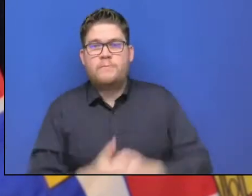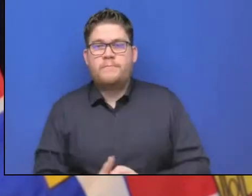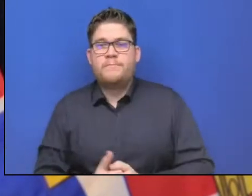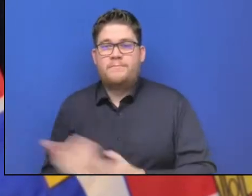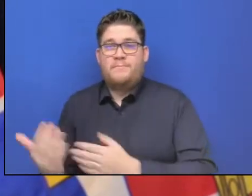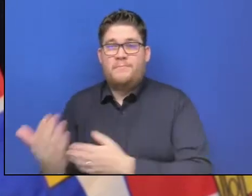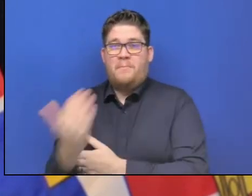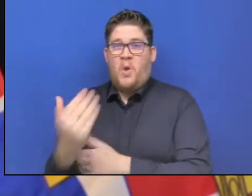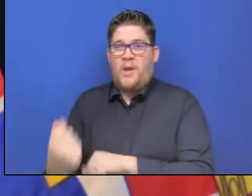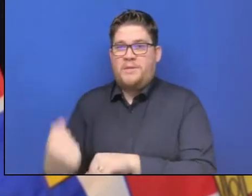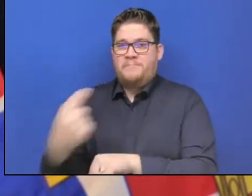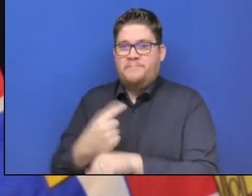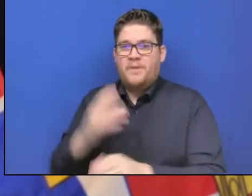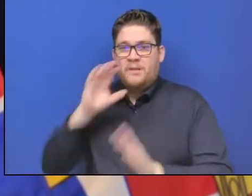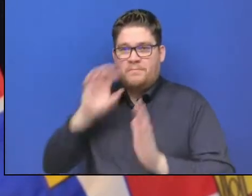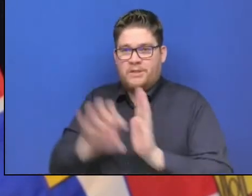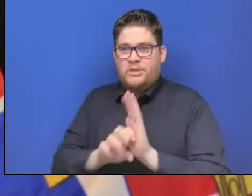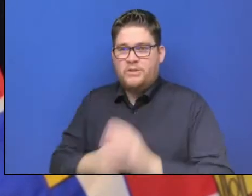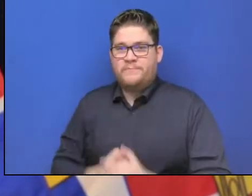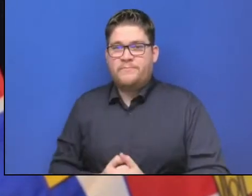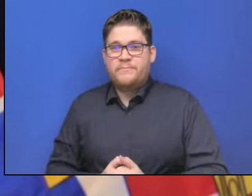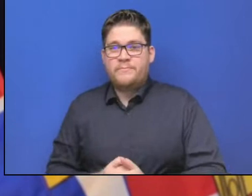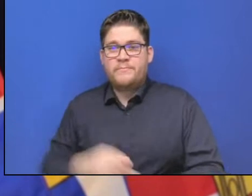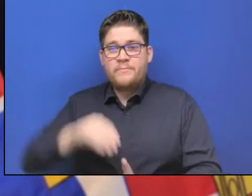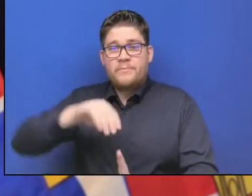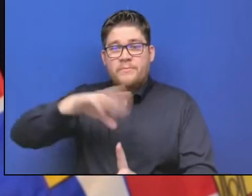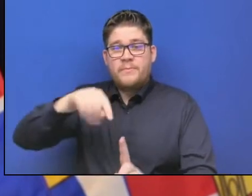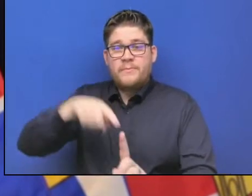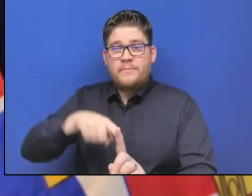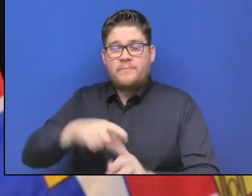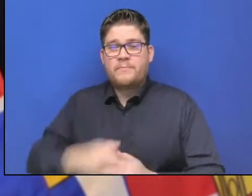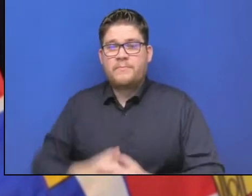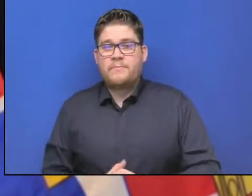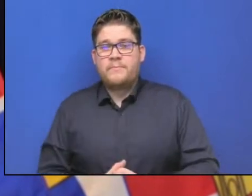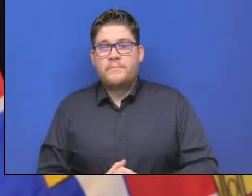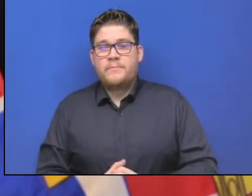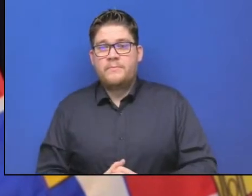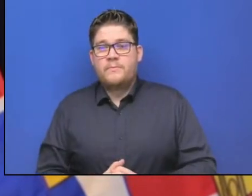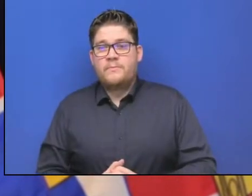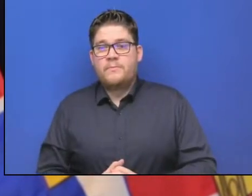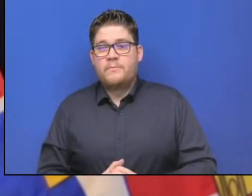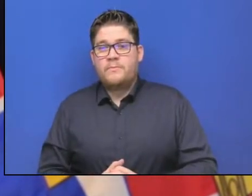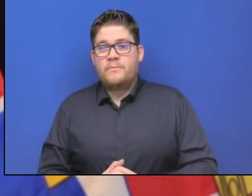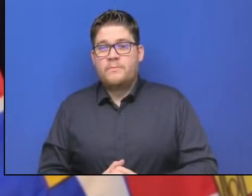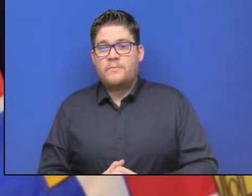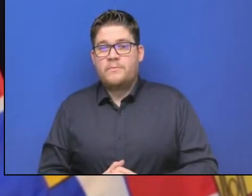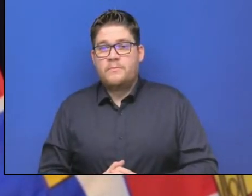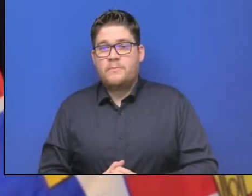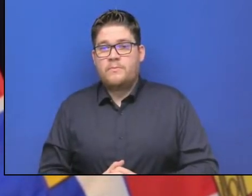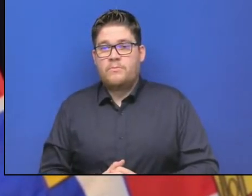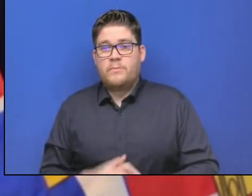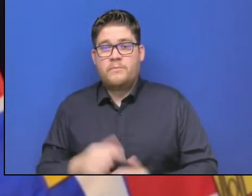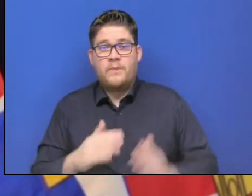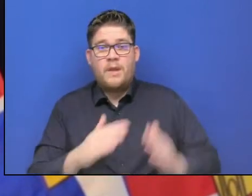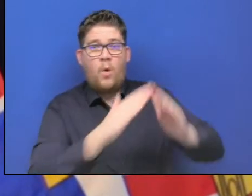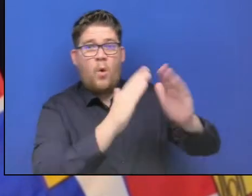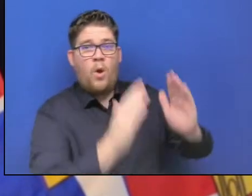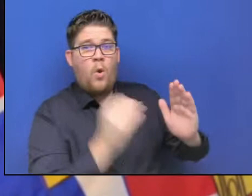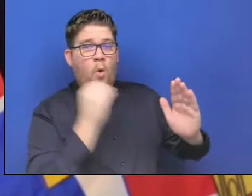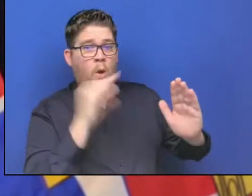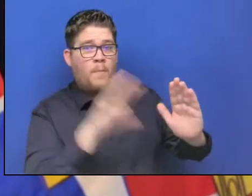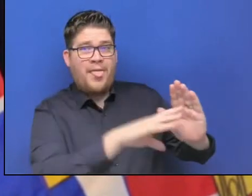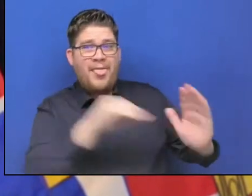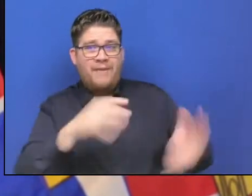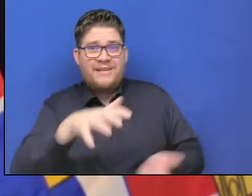it's a pile of stuff that he and his wife grabbed as they rushed out of their place. And in that